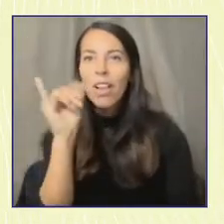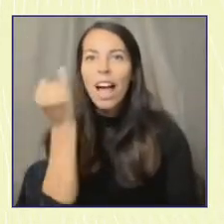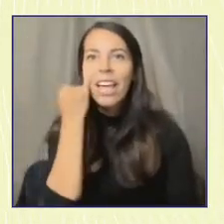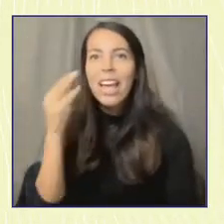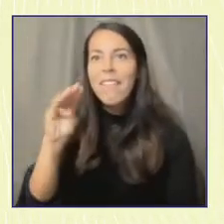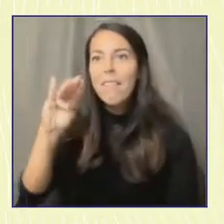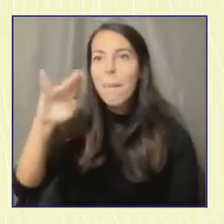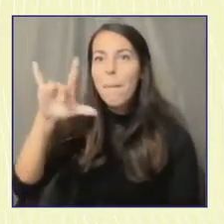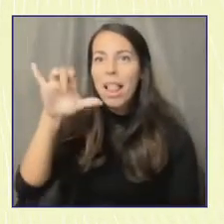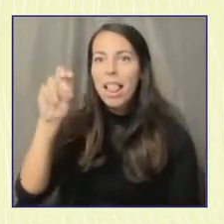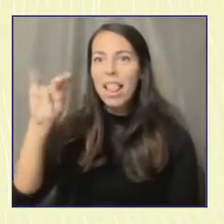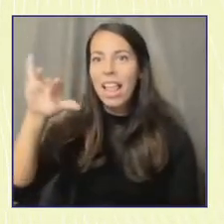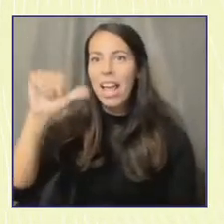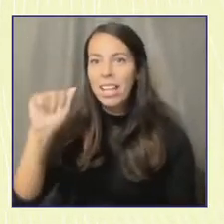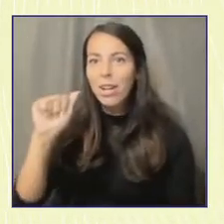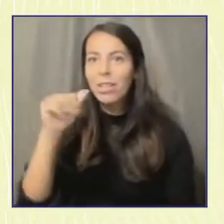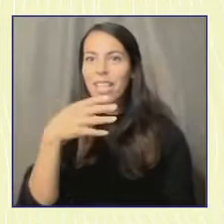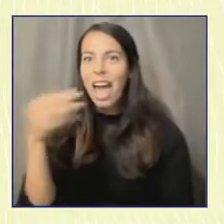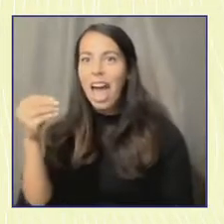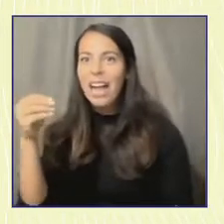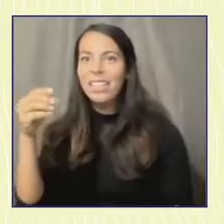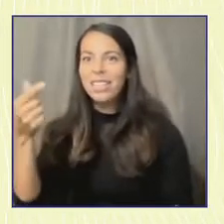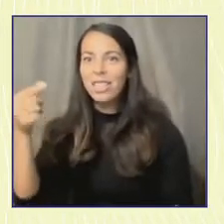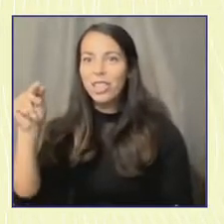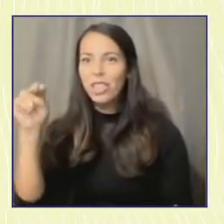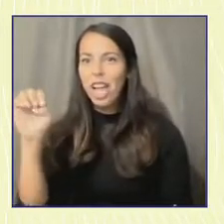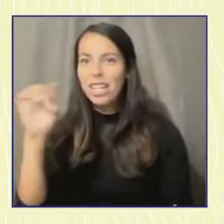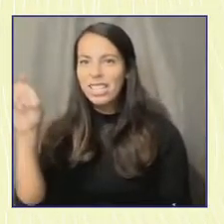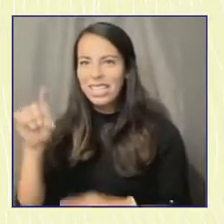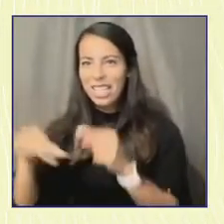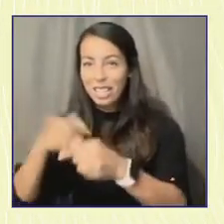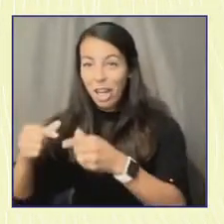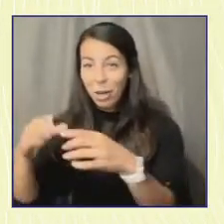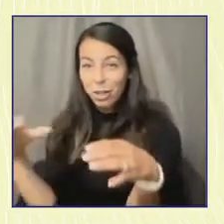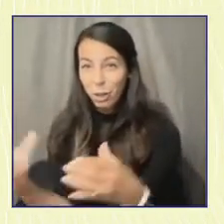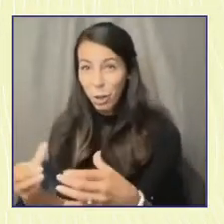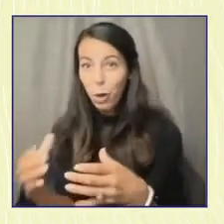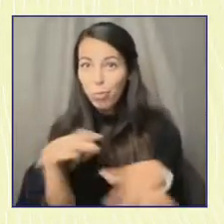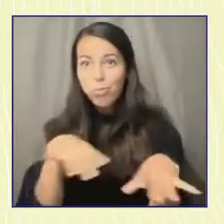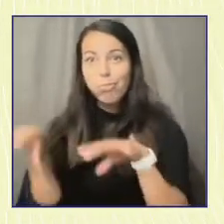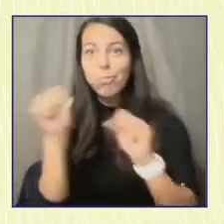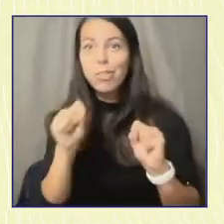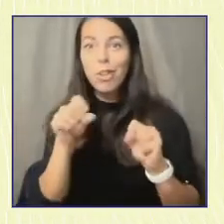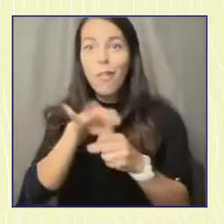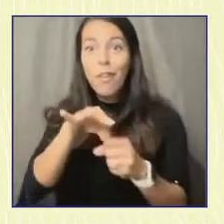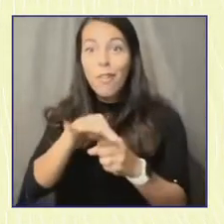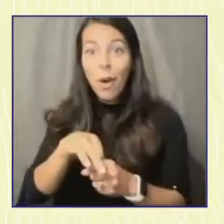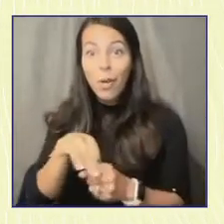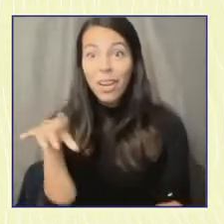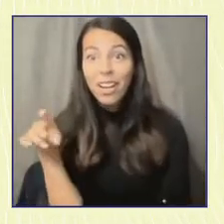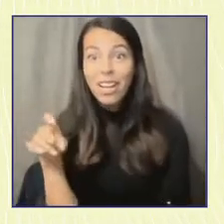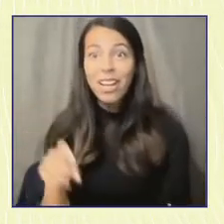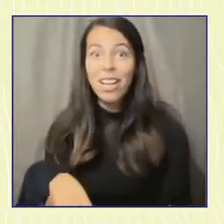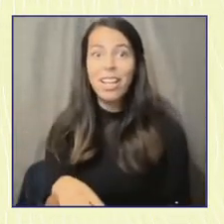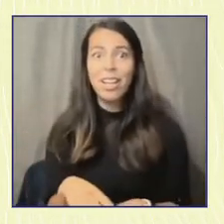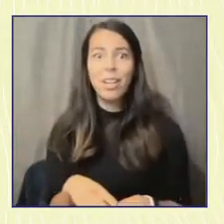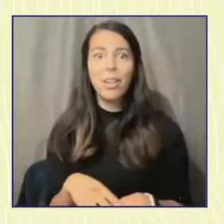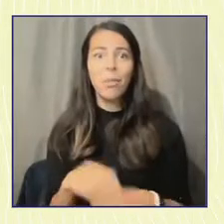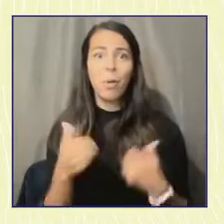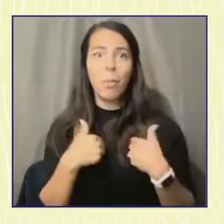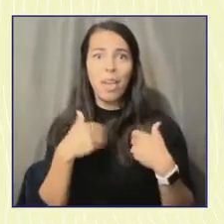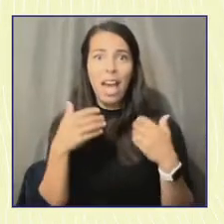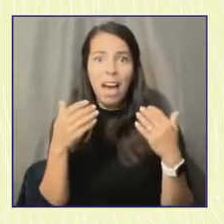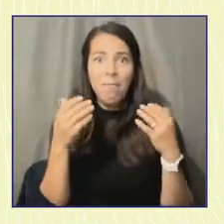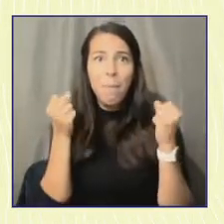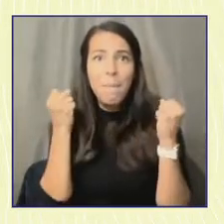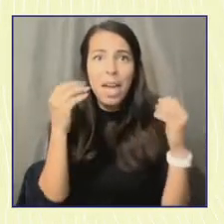box? Would we have tens of thousands of student loan debt hovering over our head? Would we have elected officials